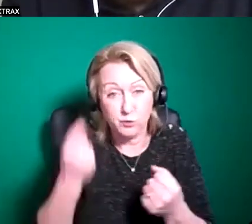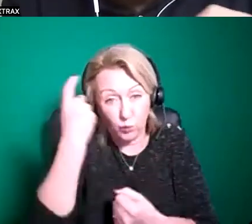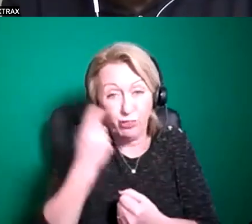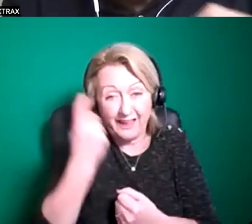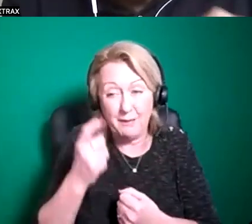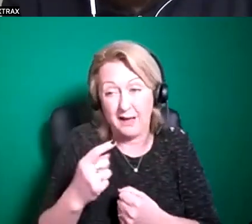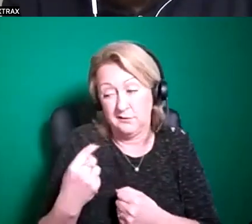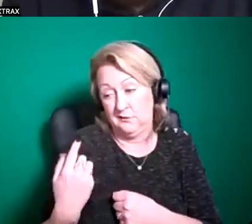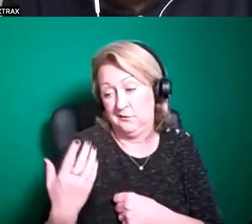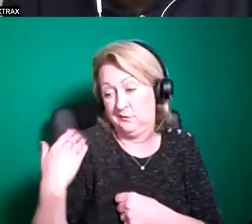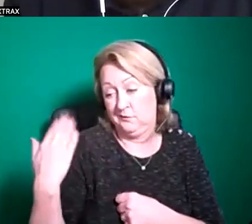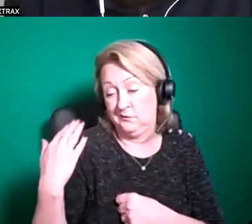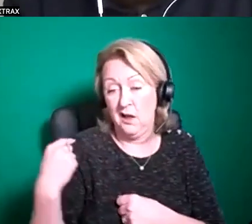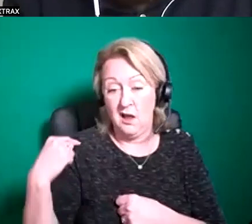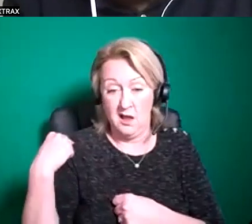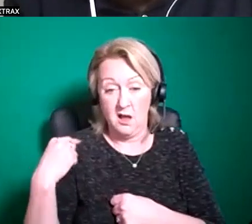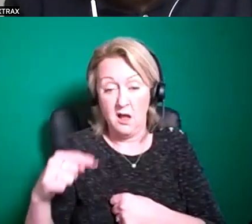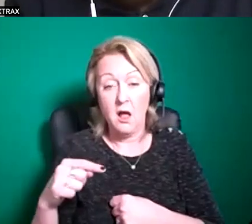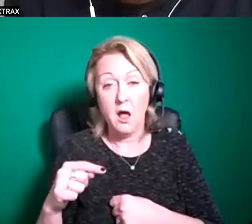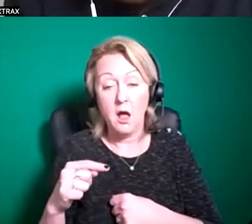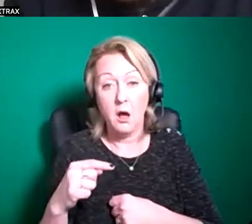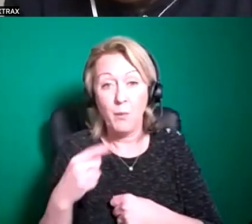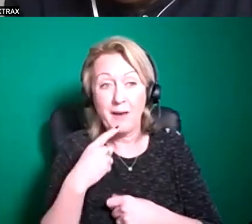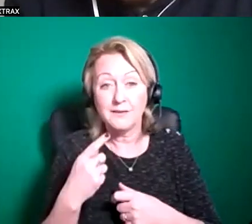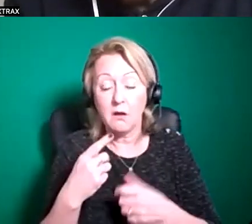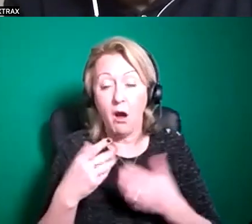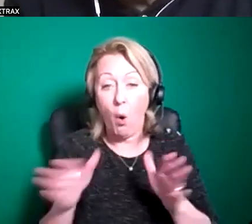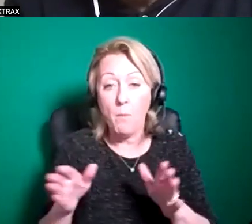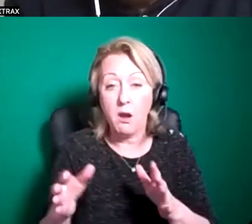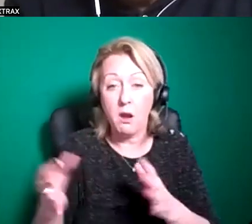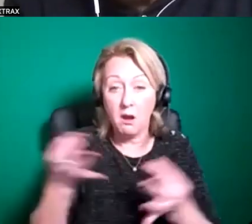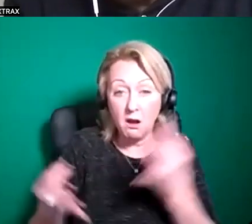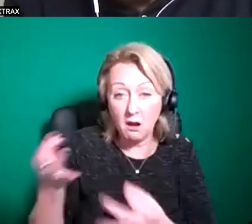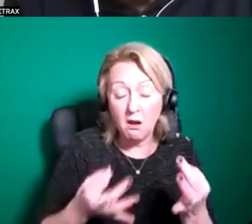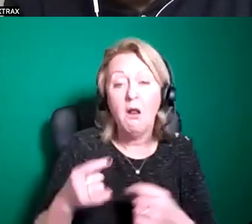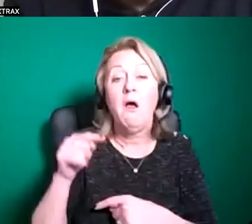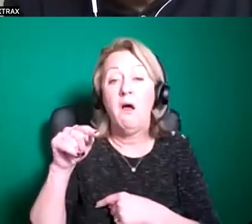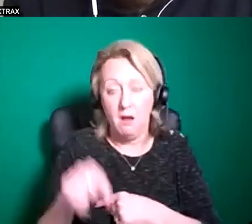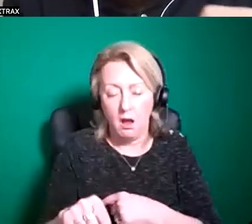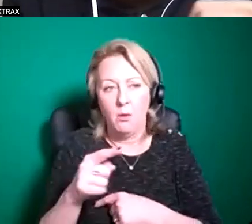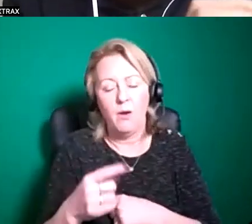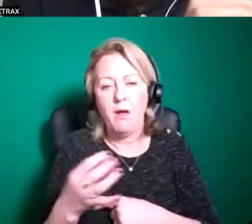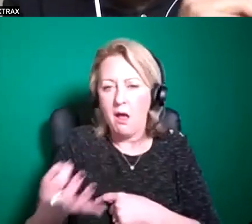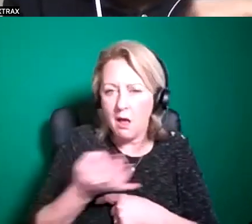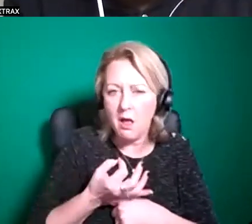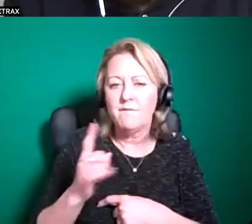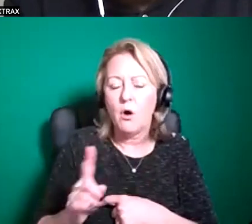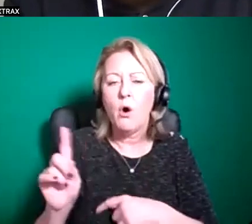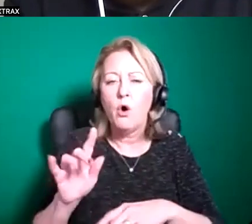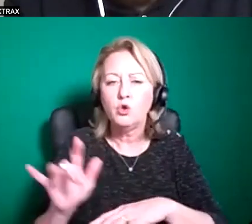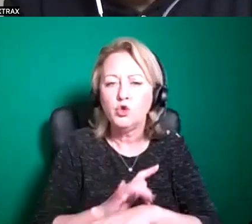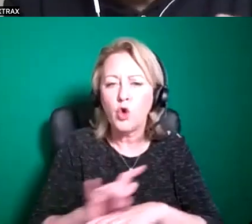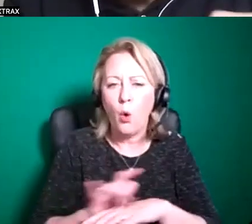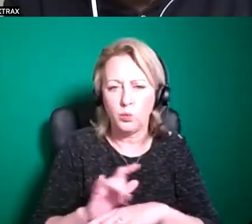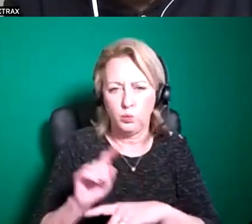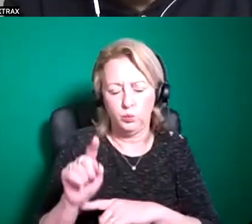call for creation and touring support was that we were getting a lot of proposals for shows that were um planning to